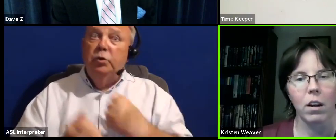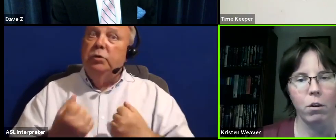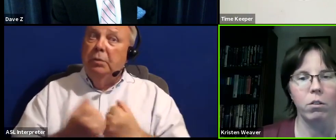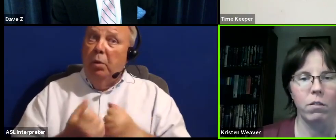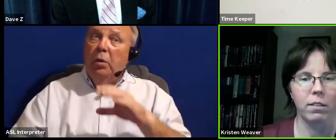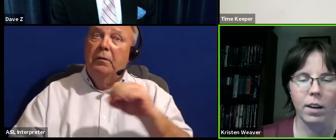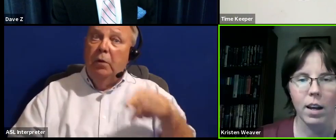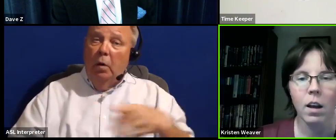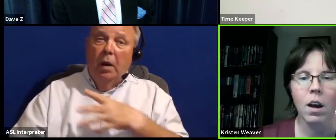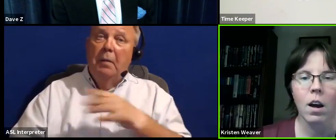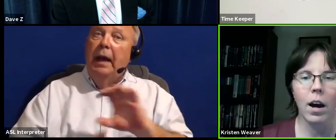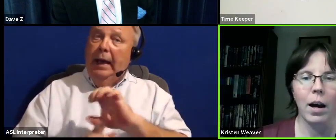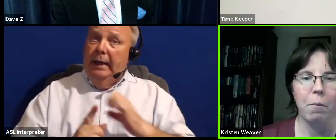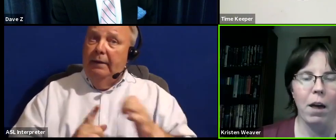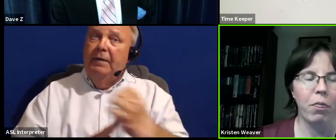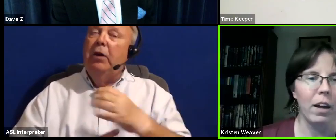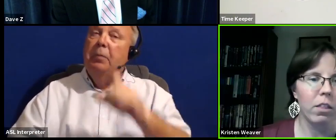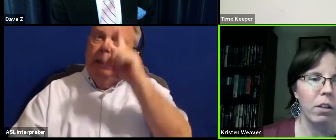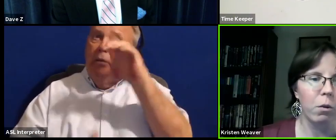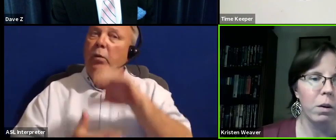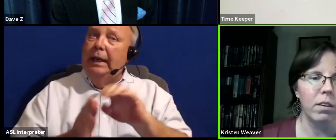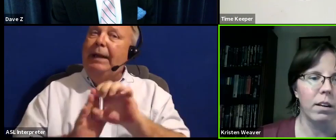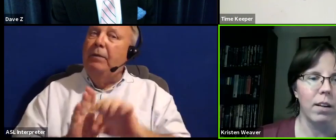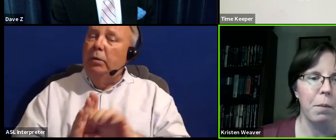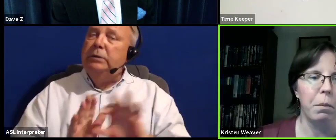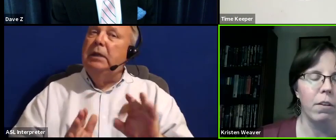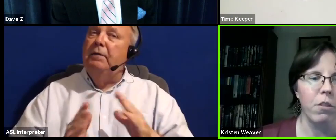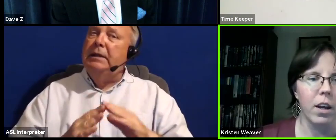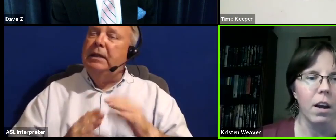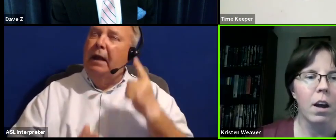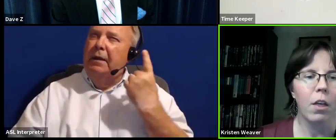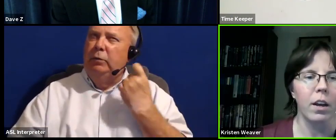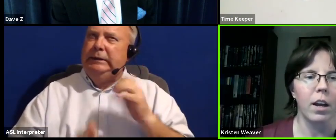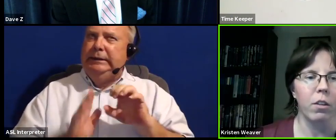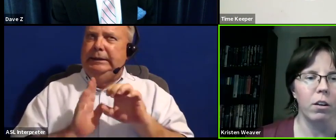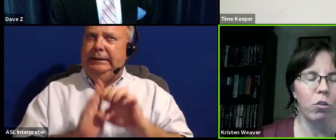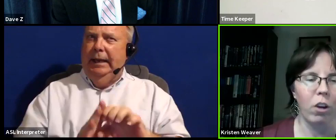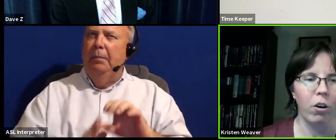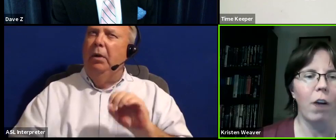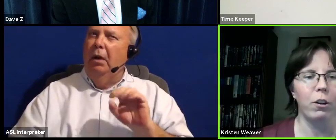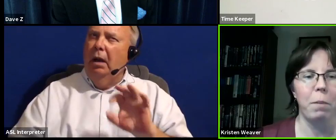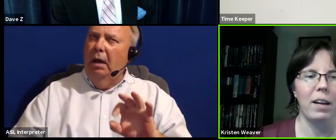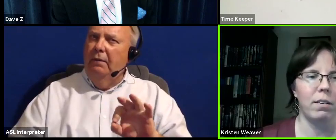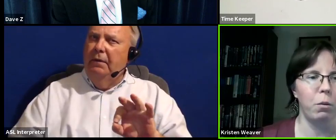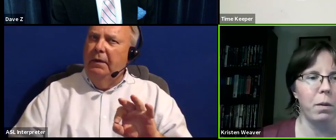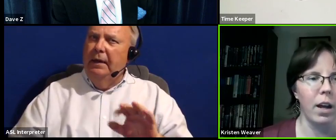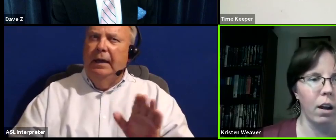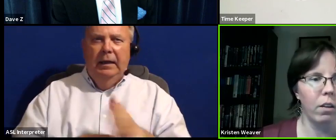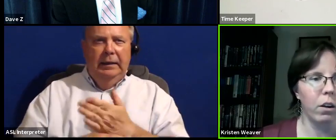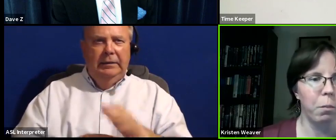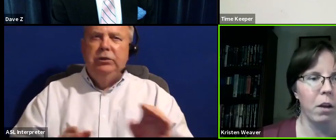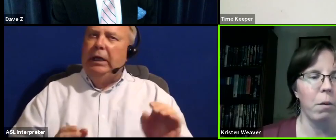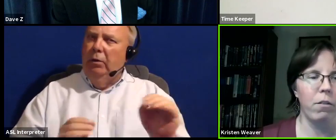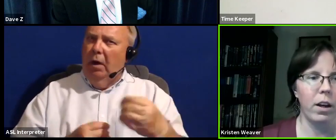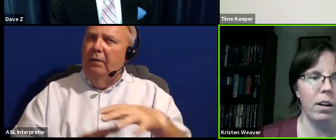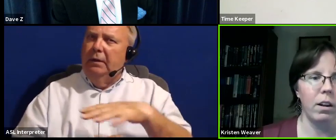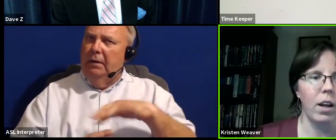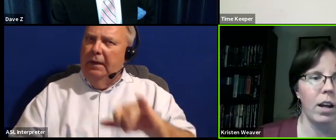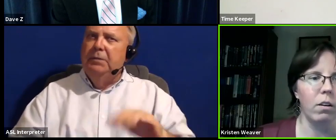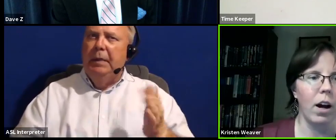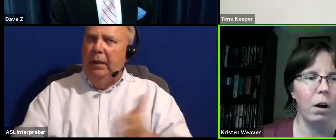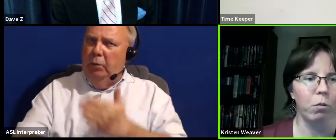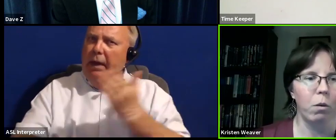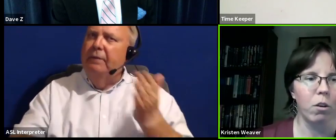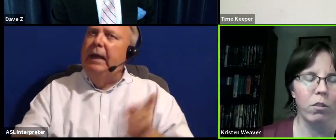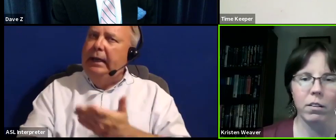environmental ethos of the city. I think the the recent example of the the the shared office space that's being that's being renovated